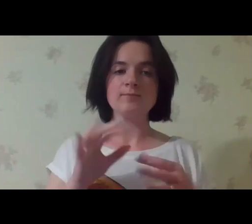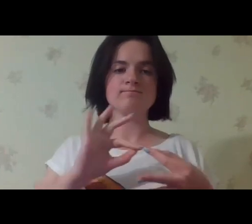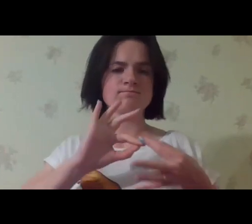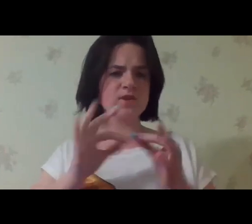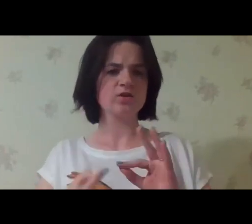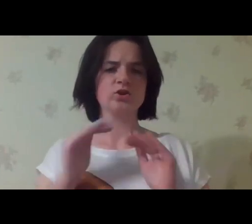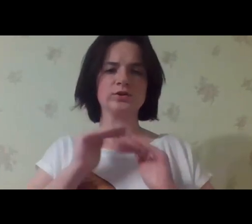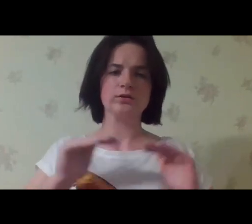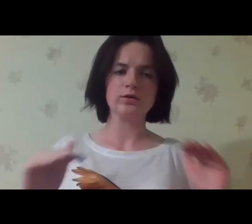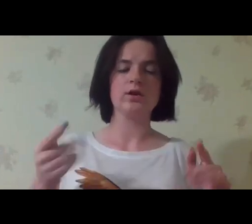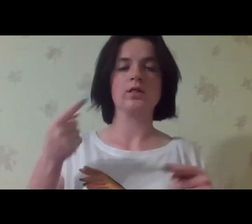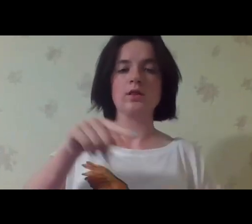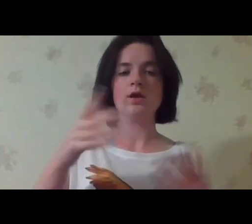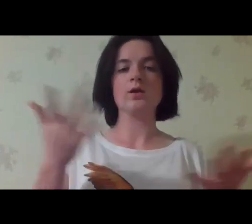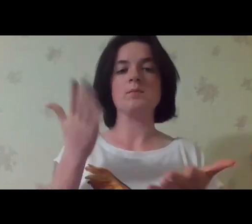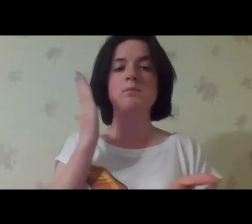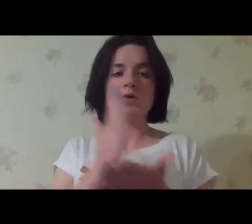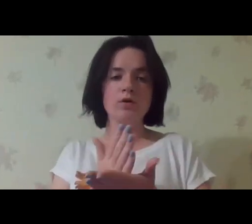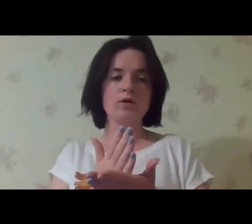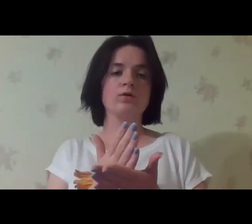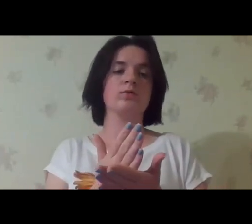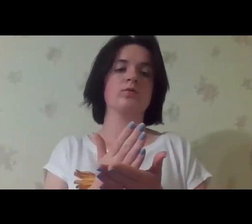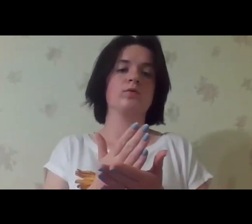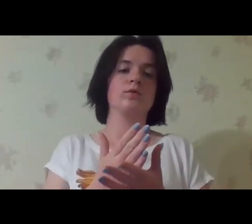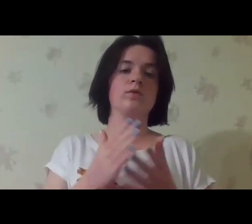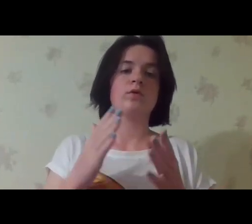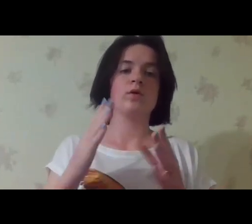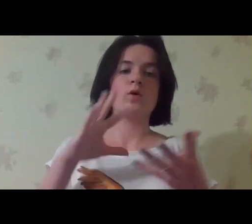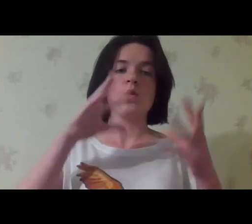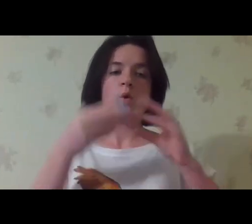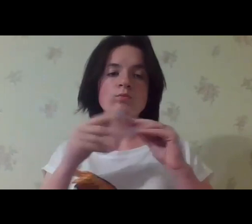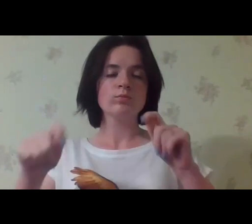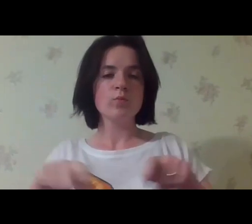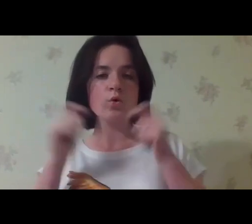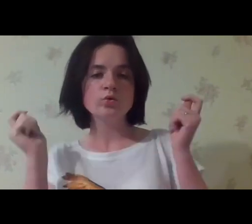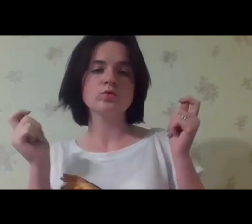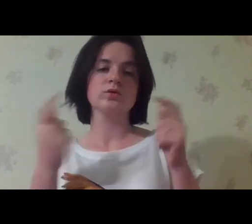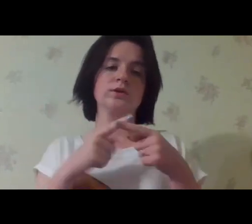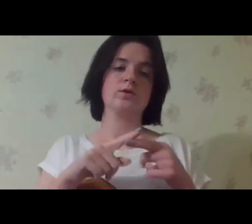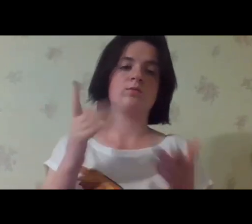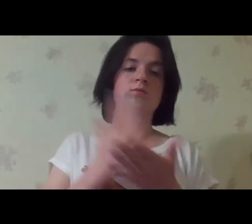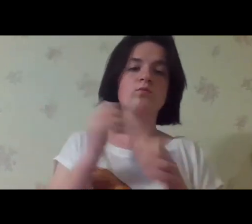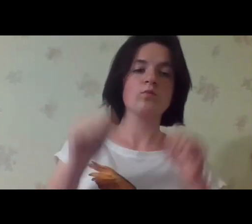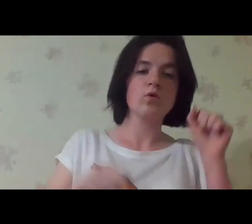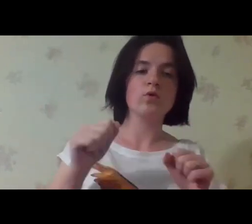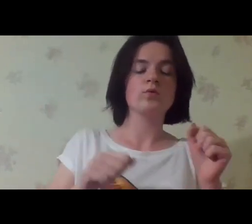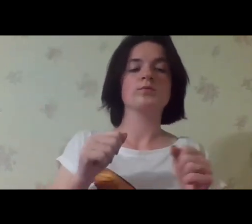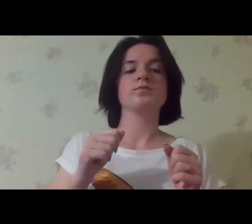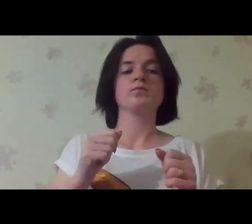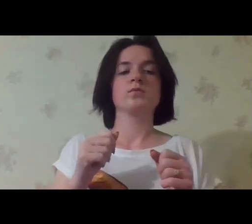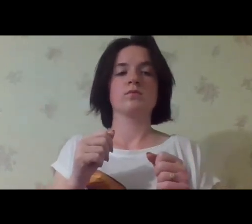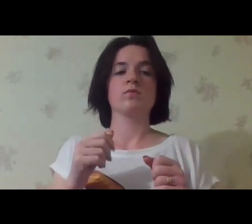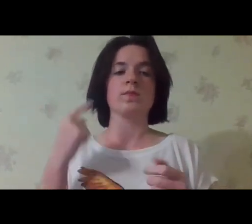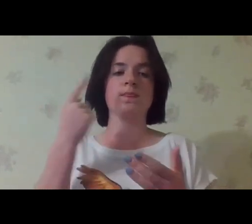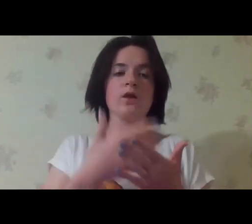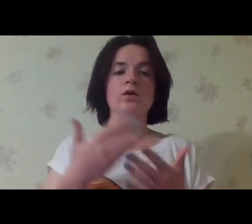the assisting teachers for the child. So these are for more grave cases